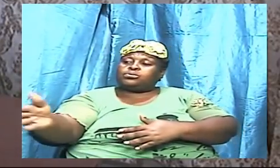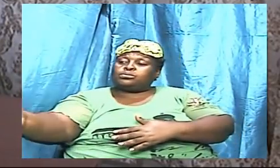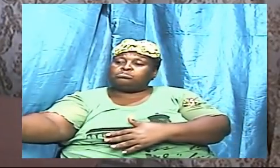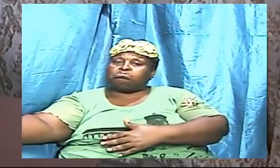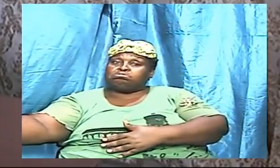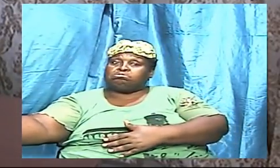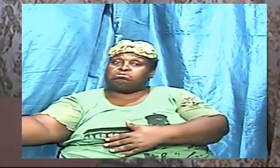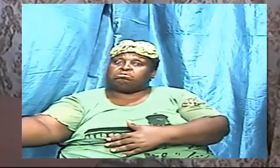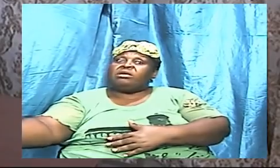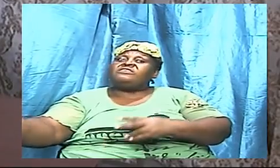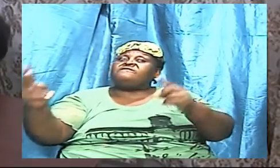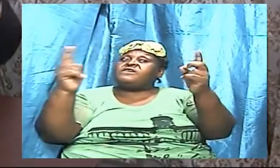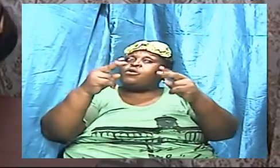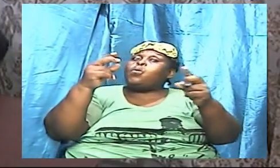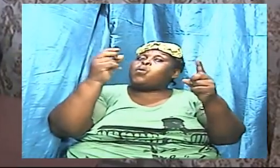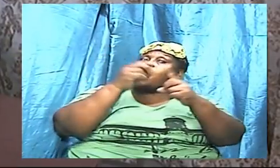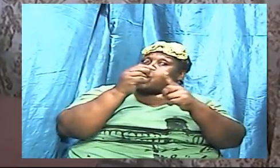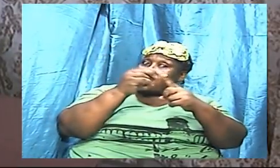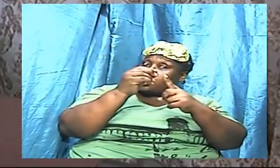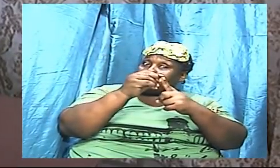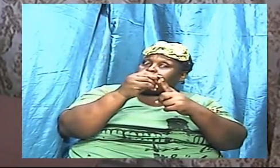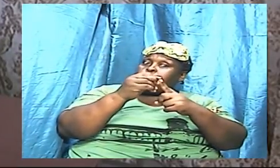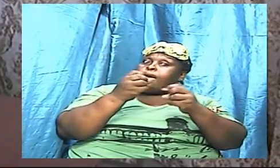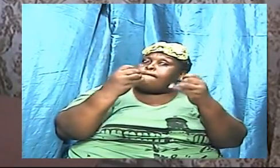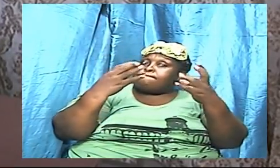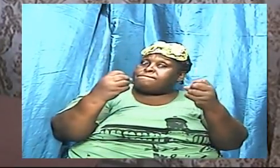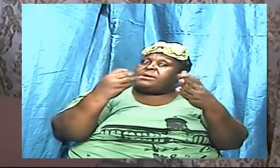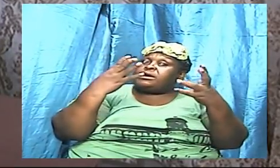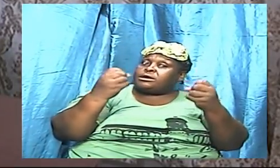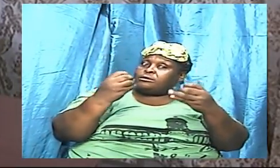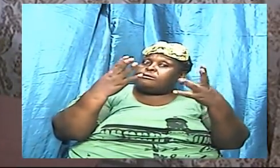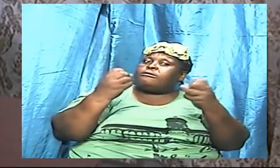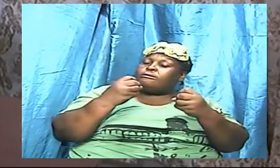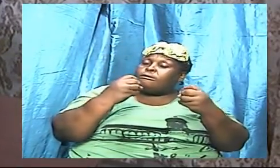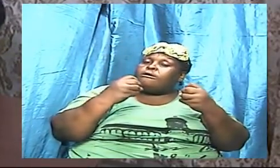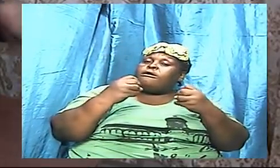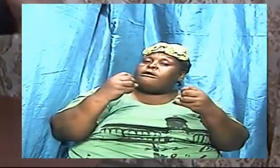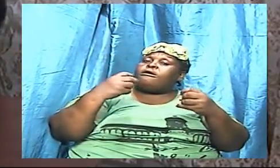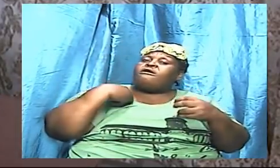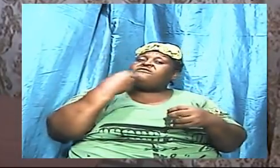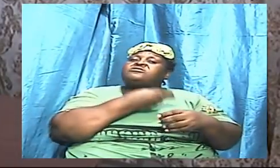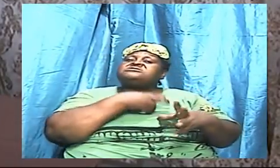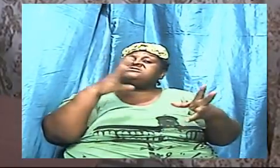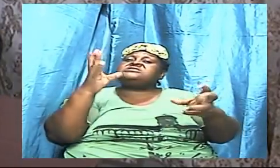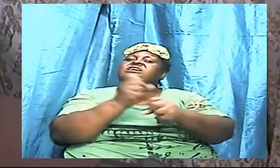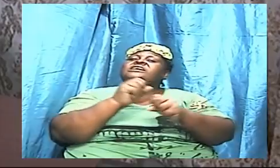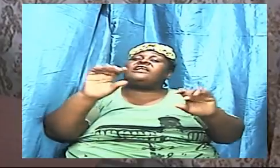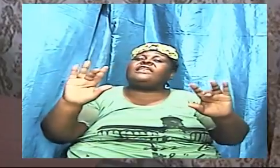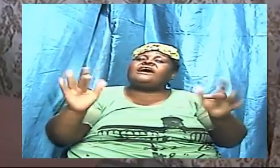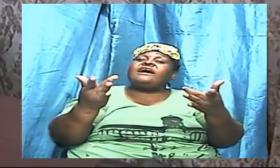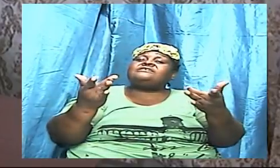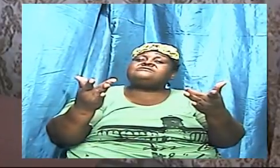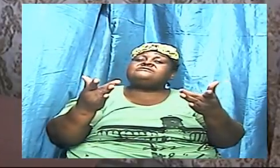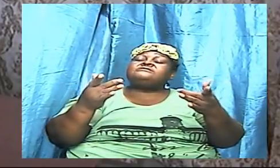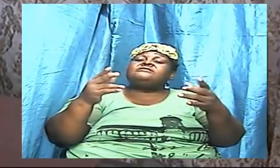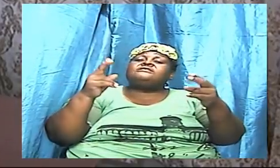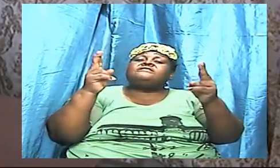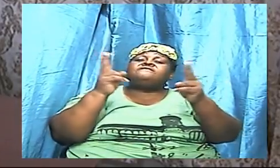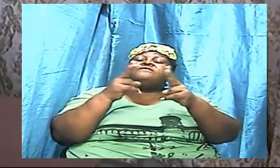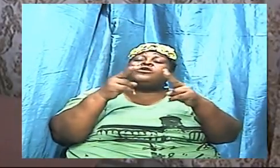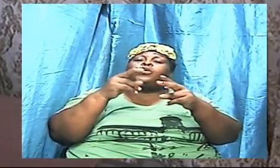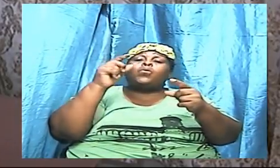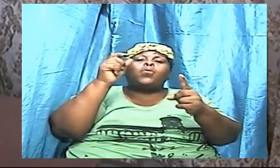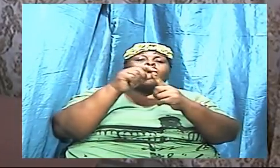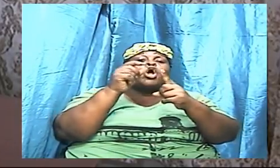has taken for granted. The very word that many of us just can't bother to read. It is